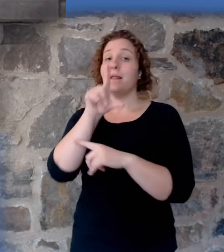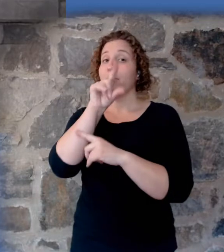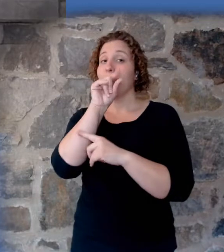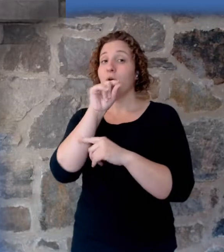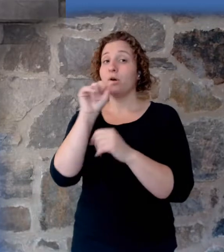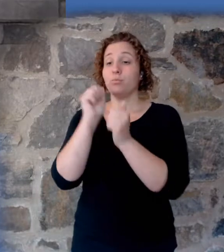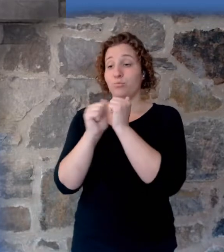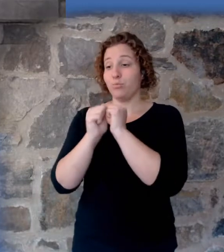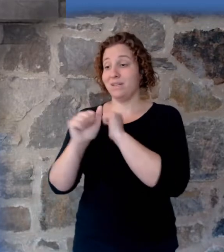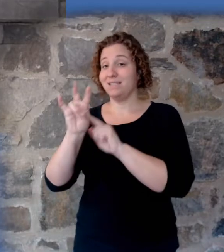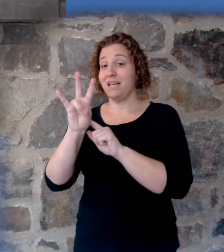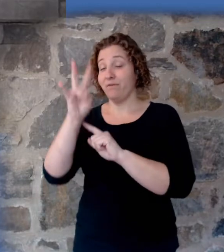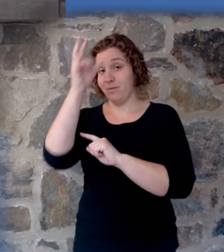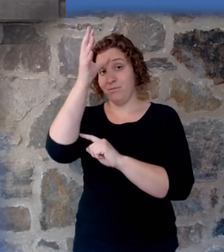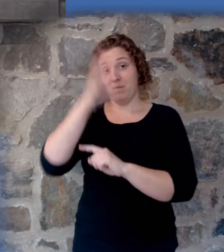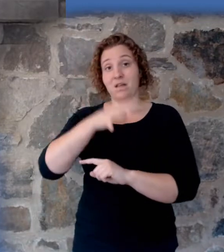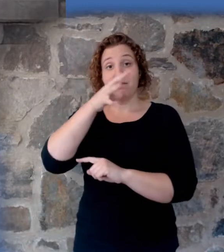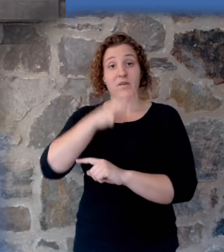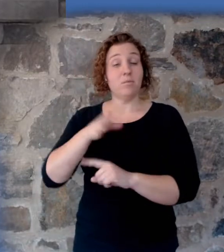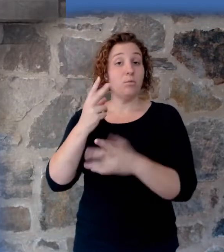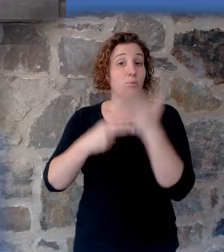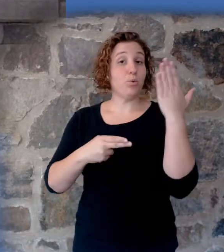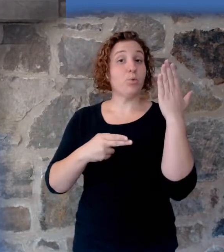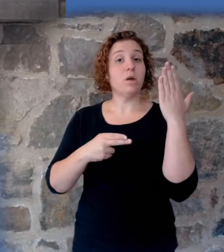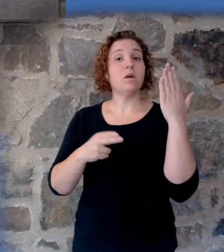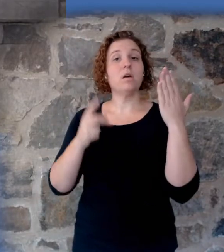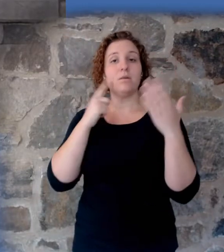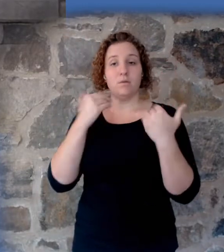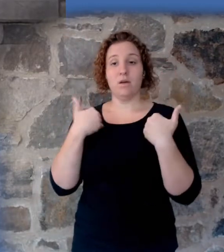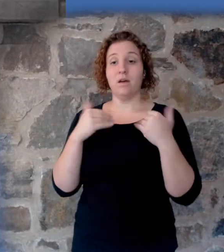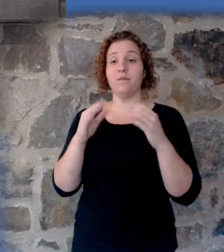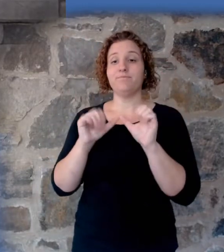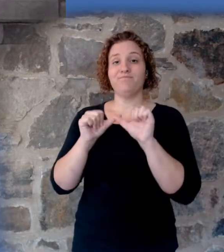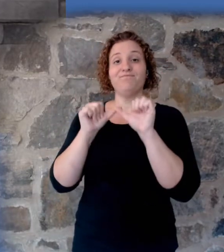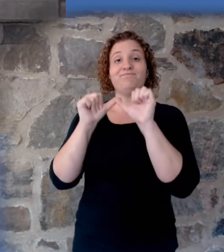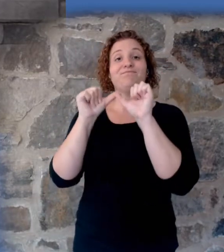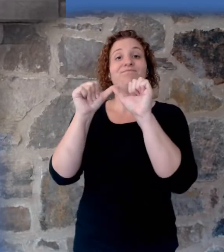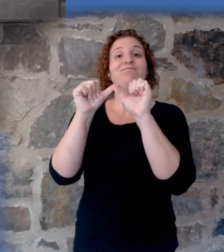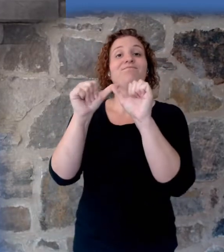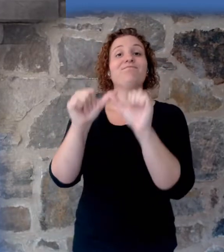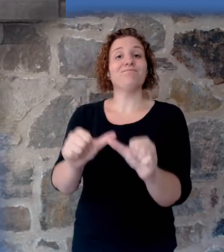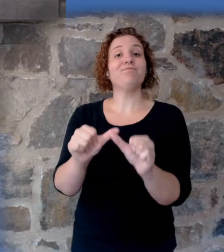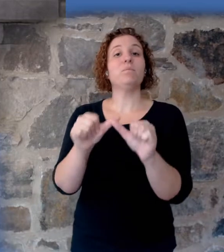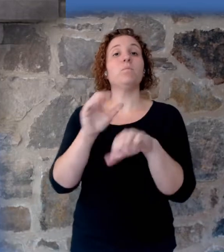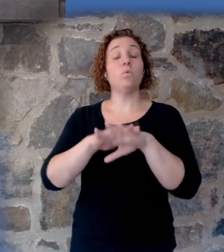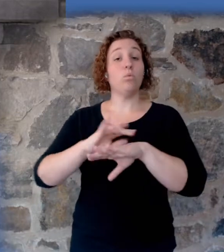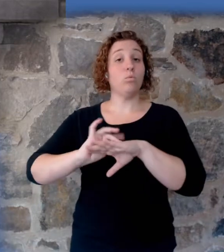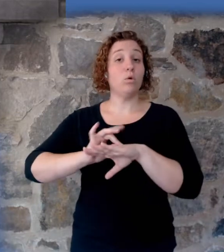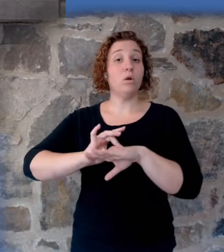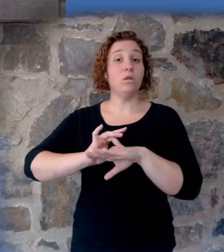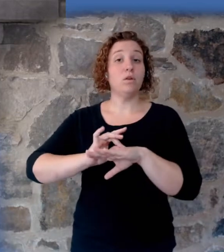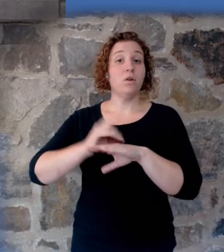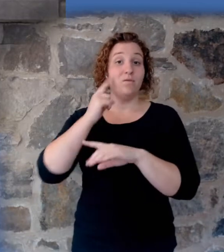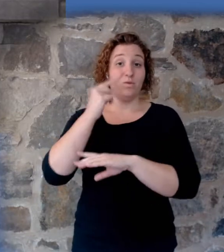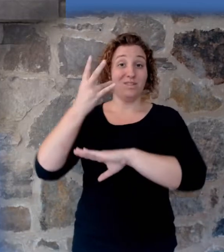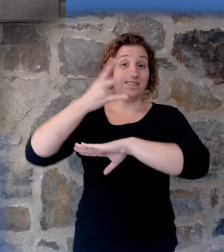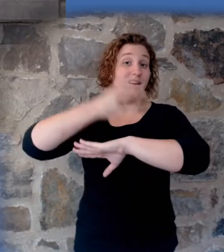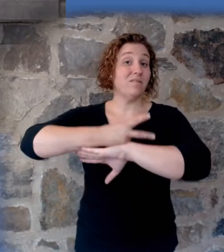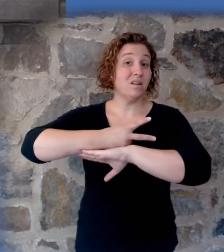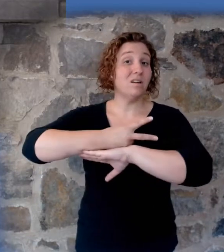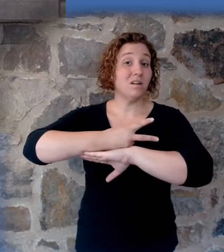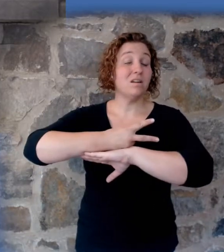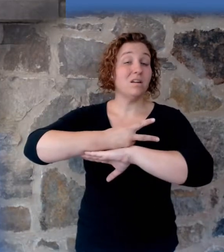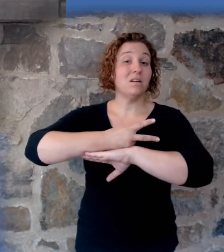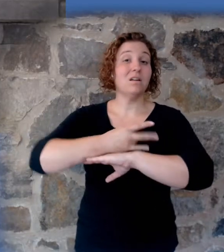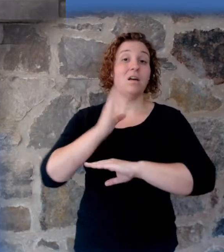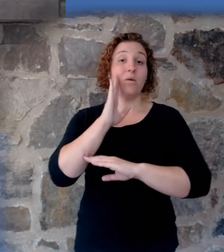and the female, to keep seed alive upon the face of all the earth. For yet seven days, and I will cause it to